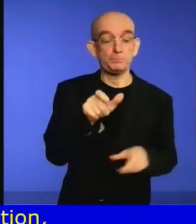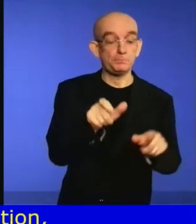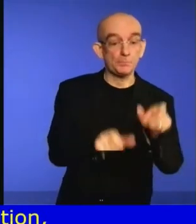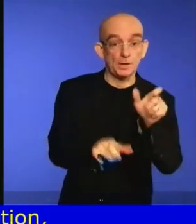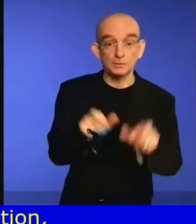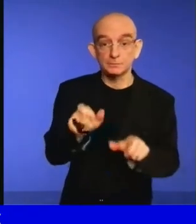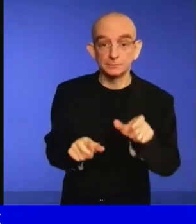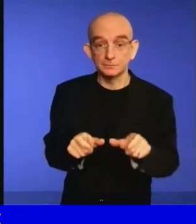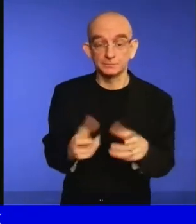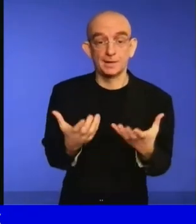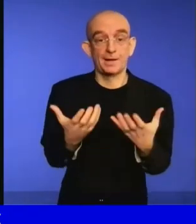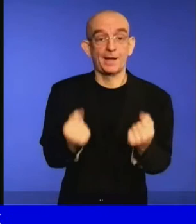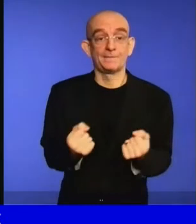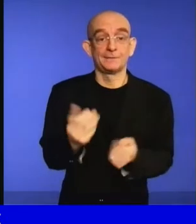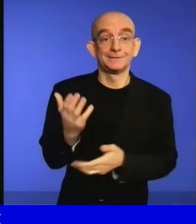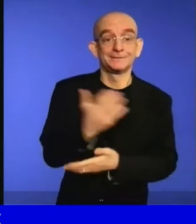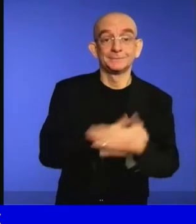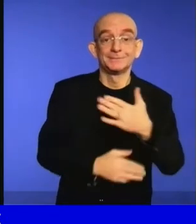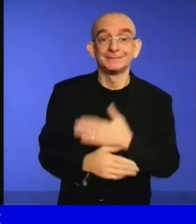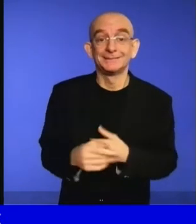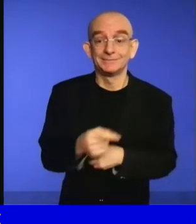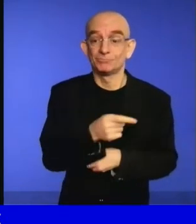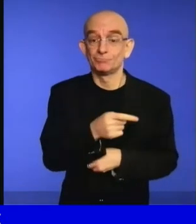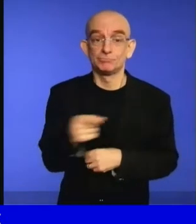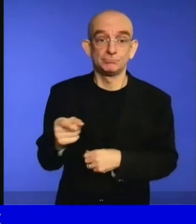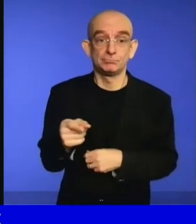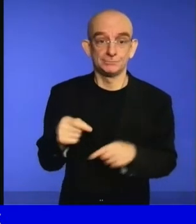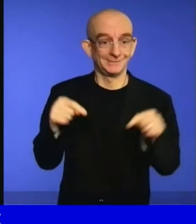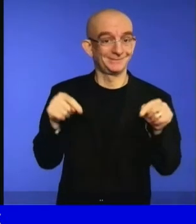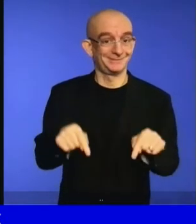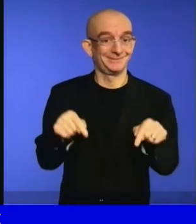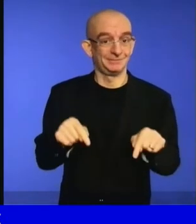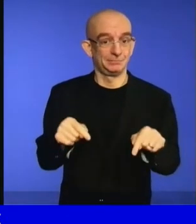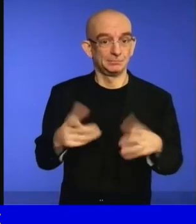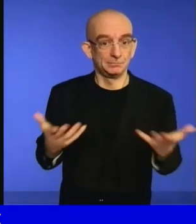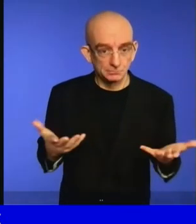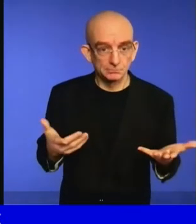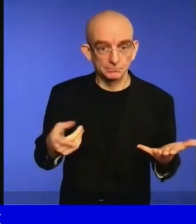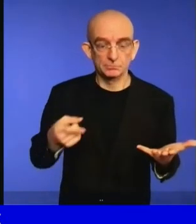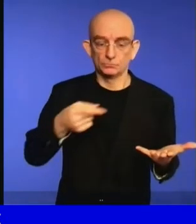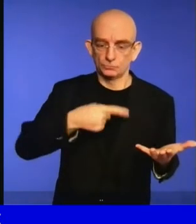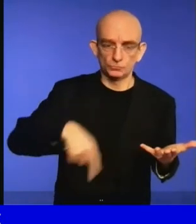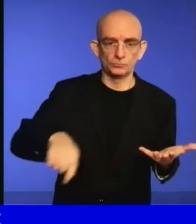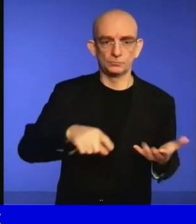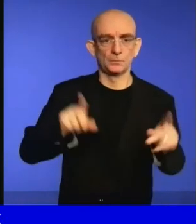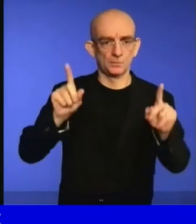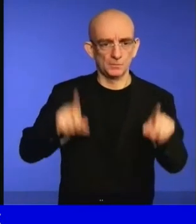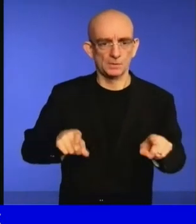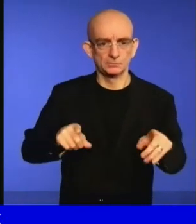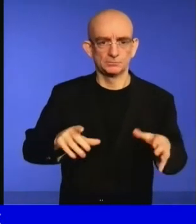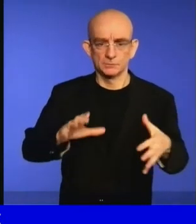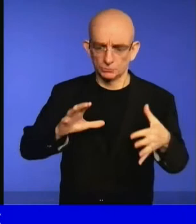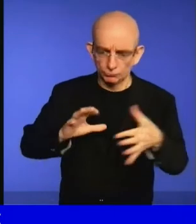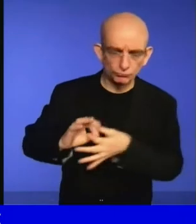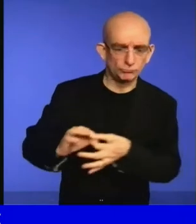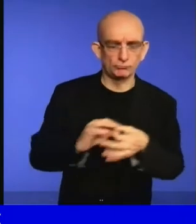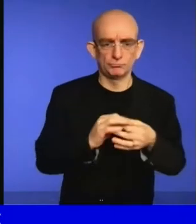We will feedback from the international disability alliance called survey on